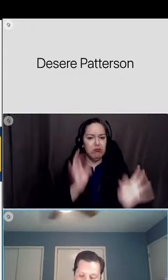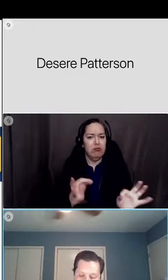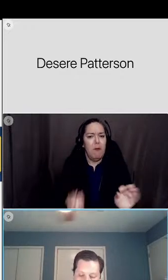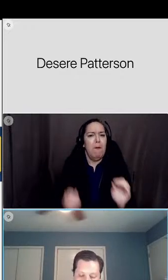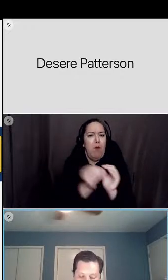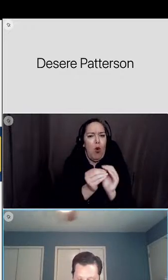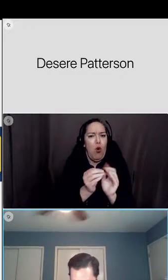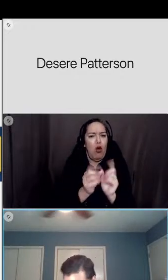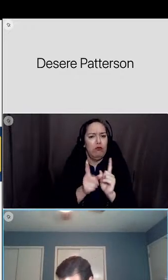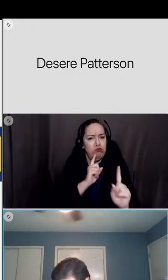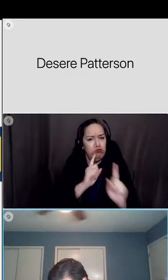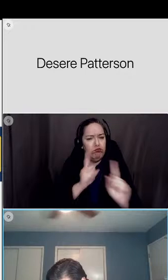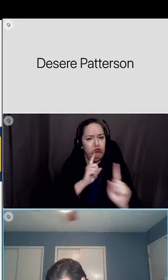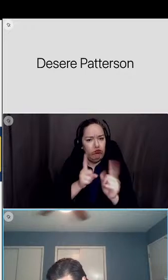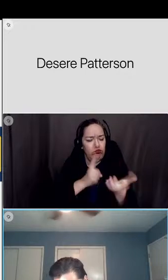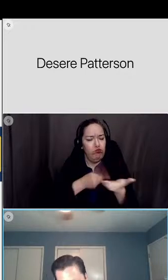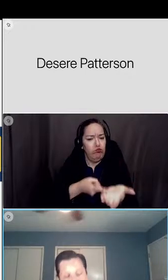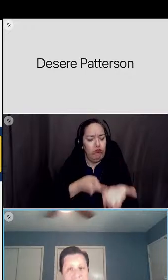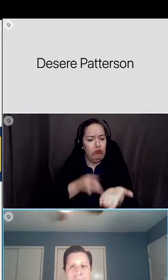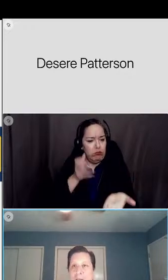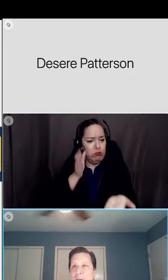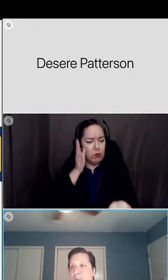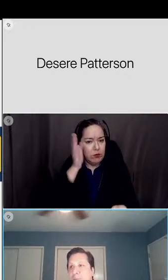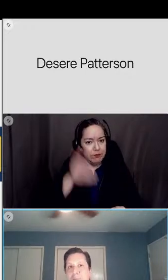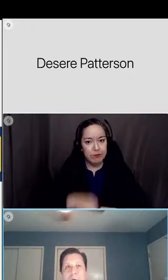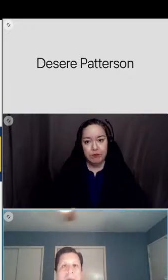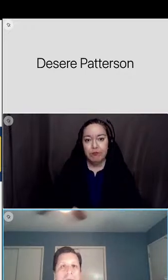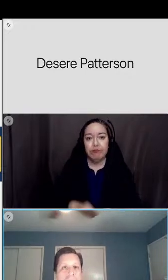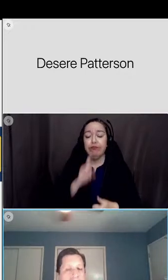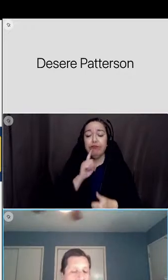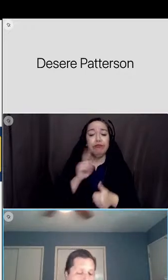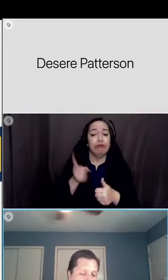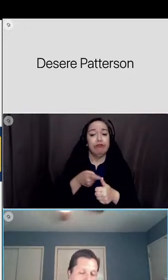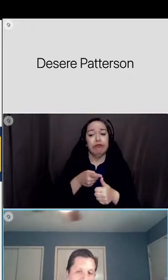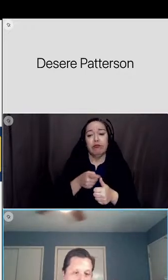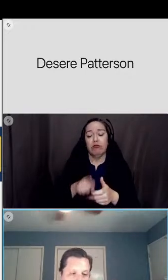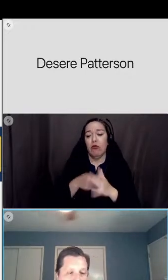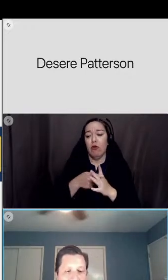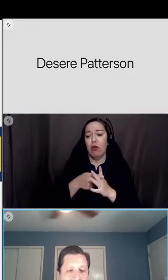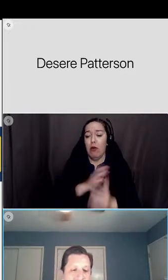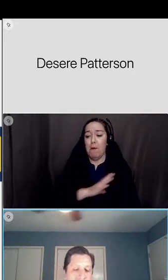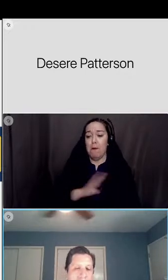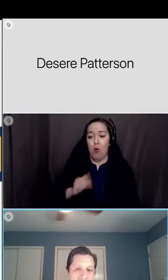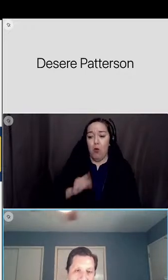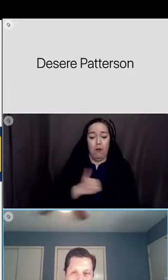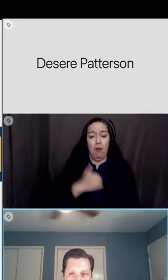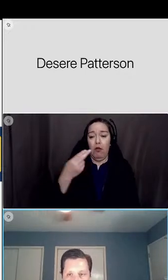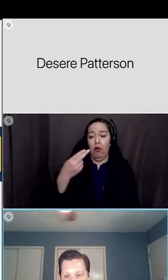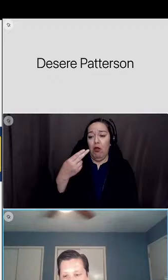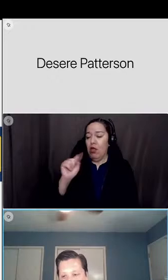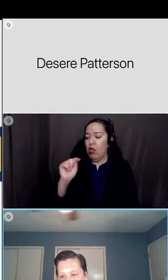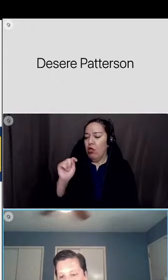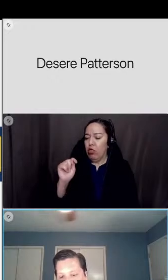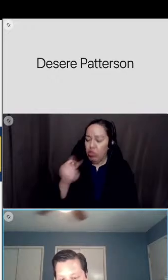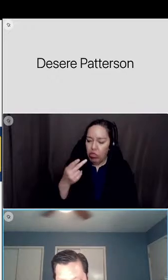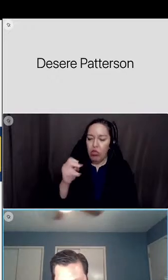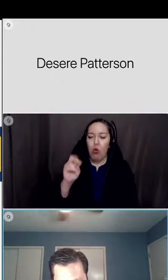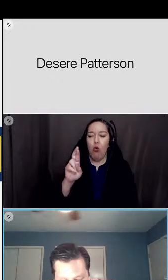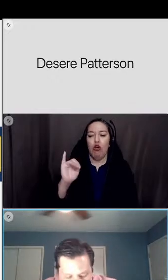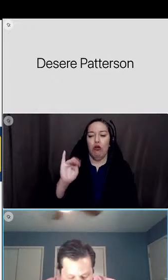um i'll begin with uh board member thorny nojeda thank you for talking about the importance of advocacy